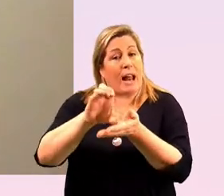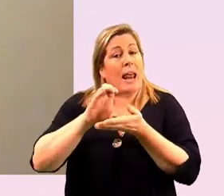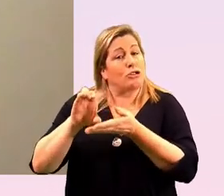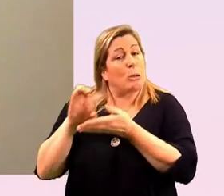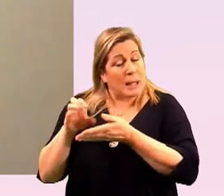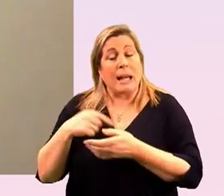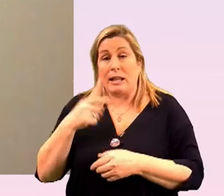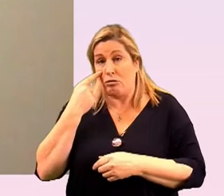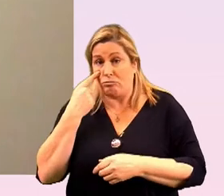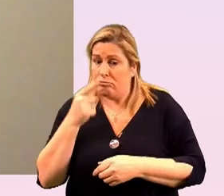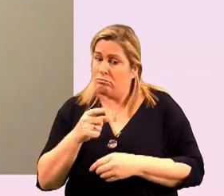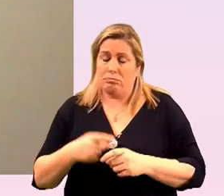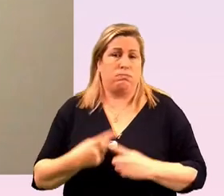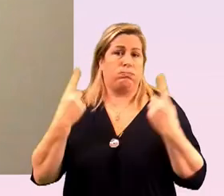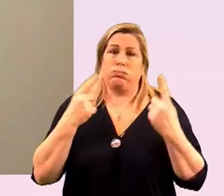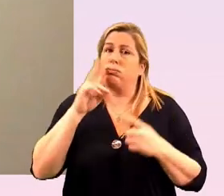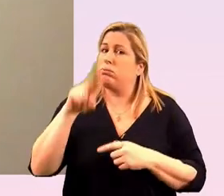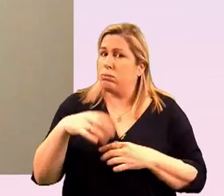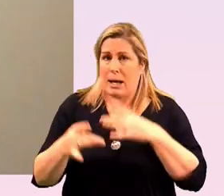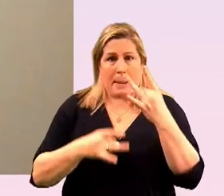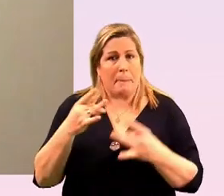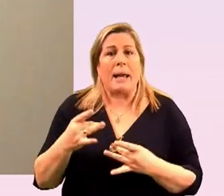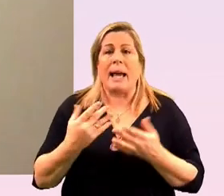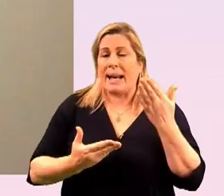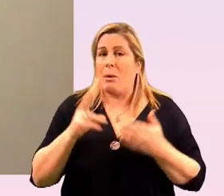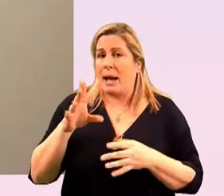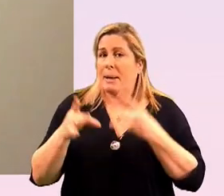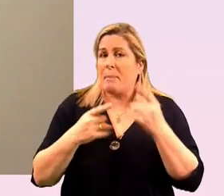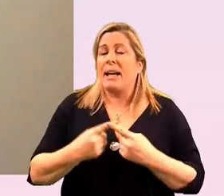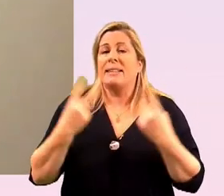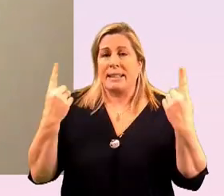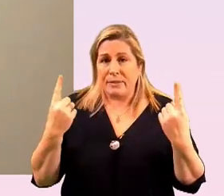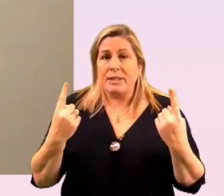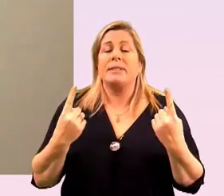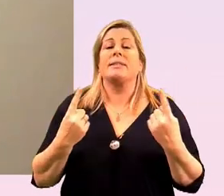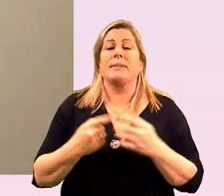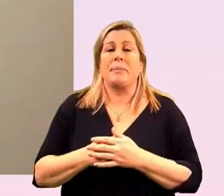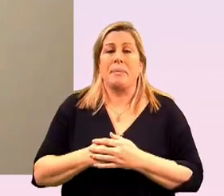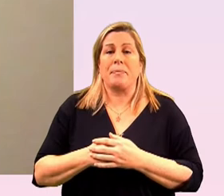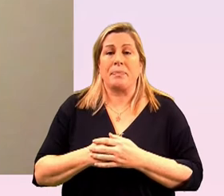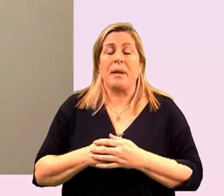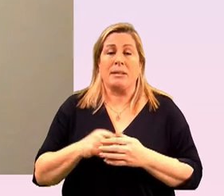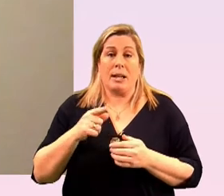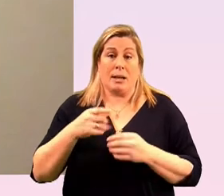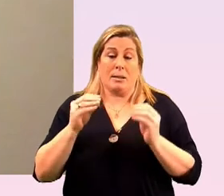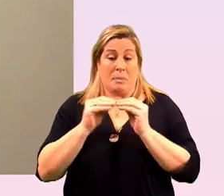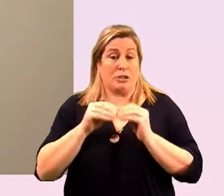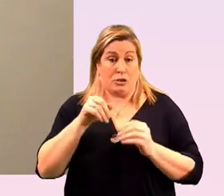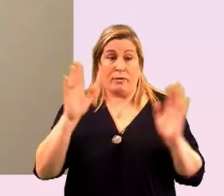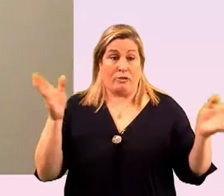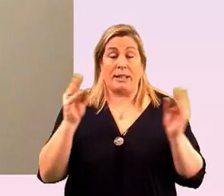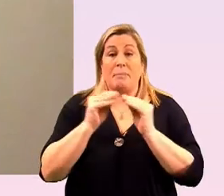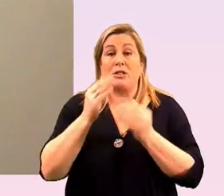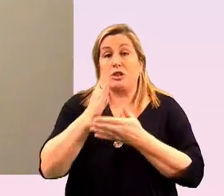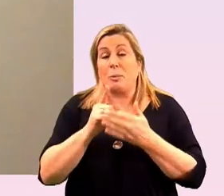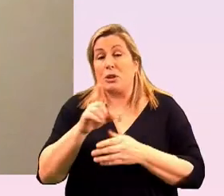really seen the difference it can make and how it can make a difference highlighted some of those uh